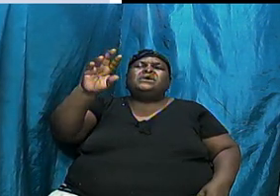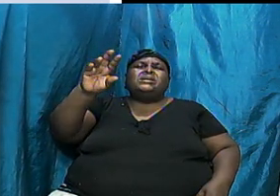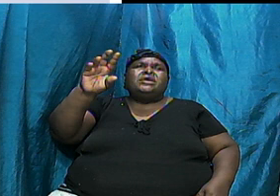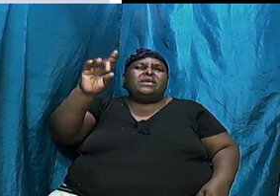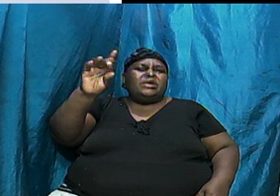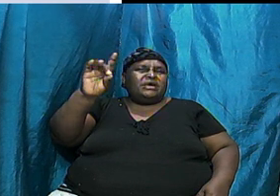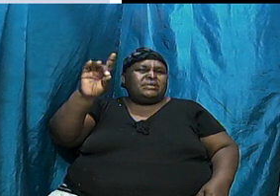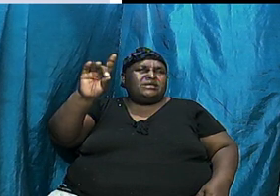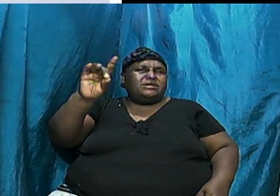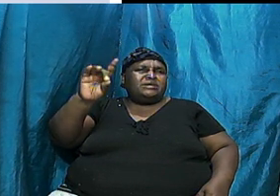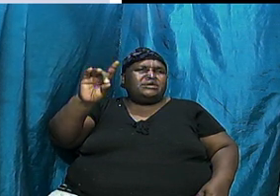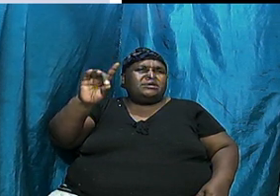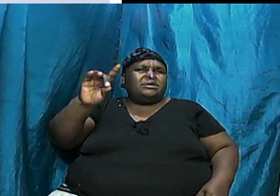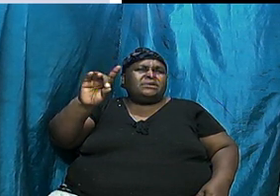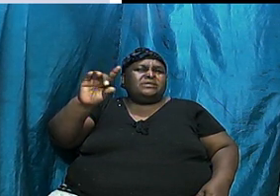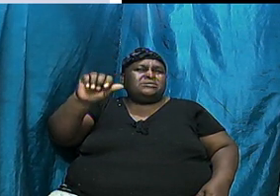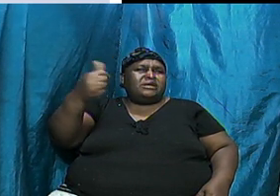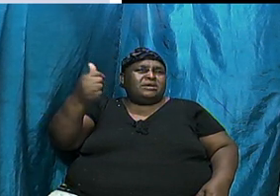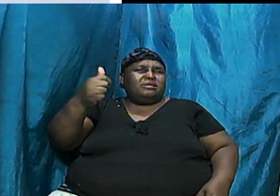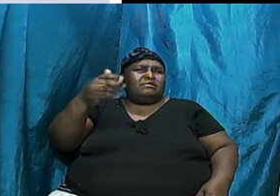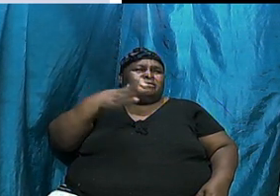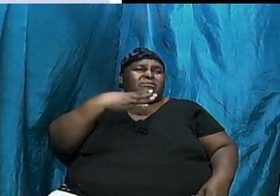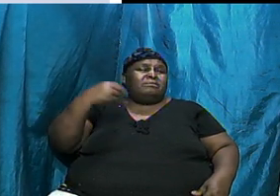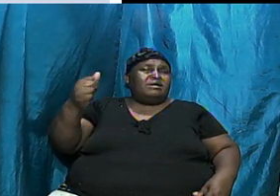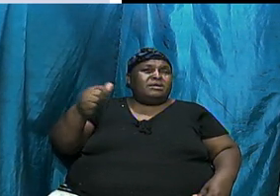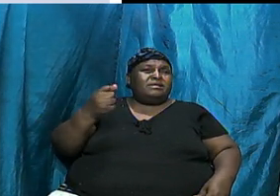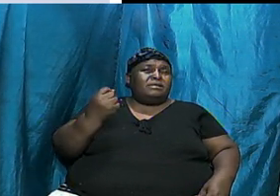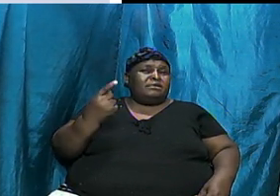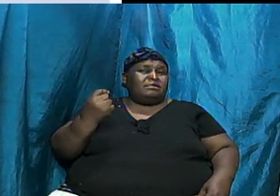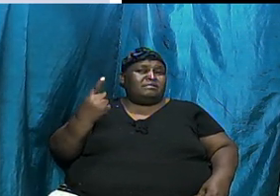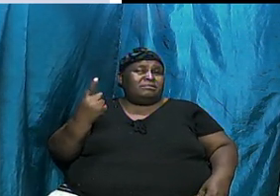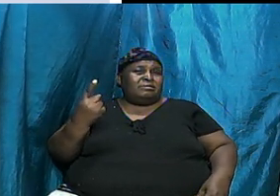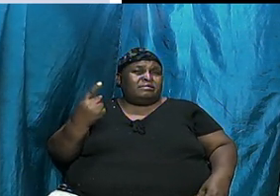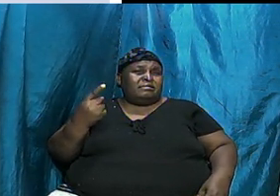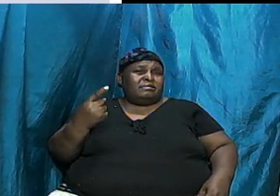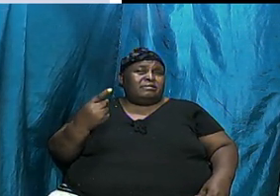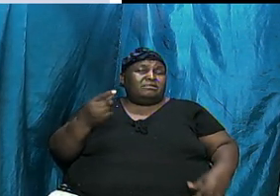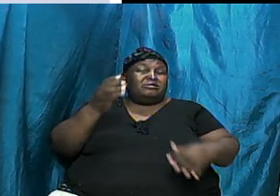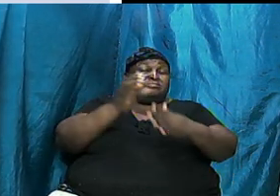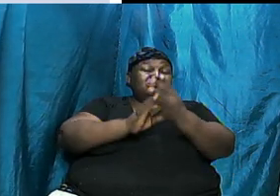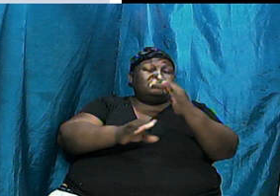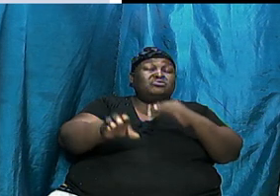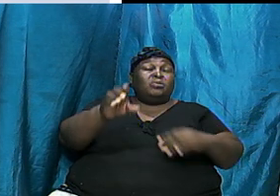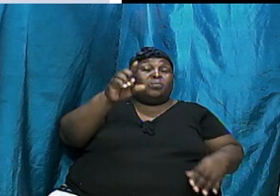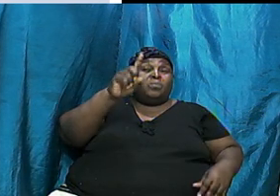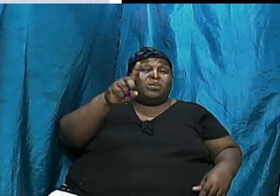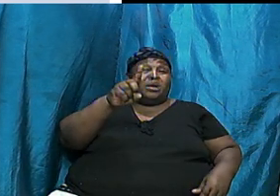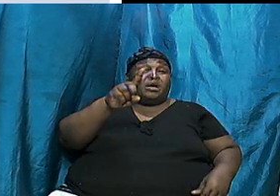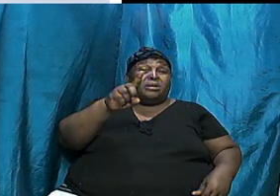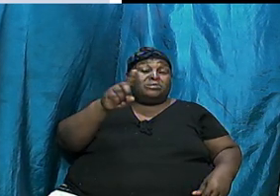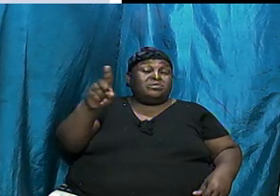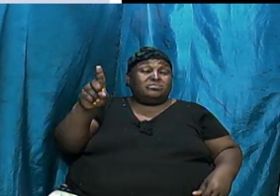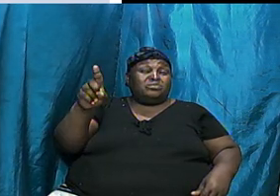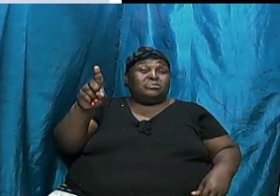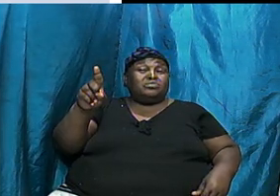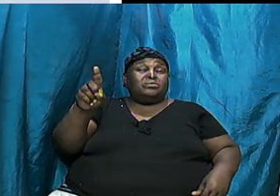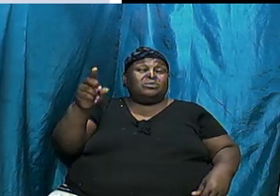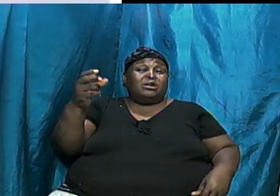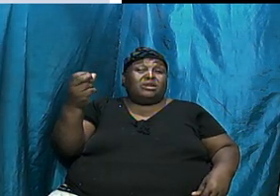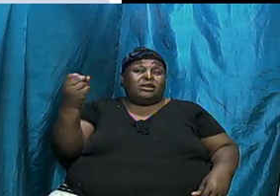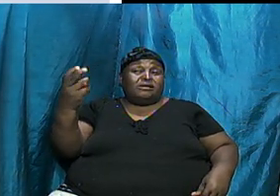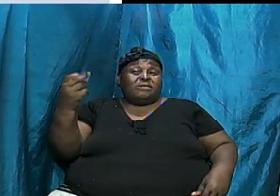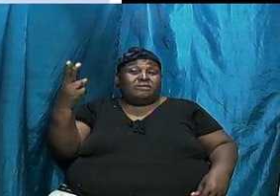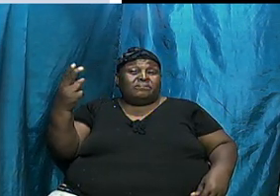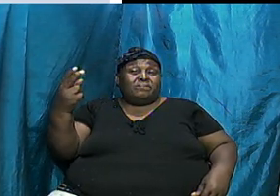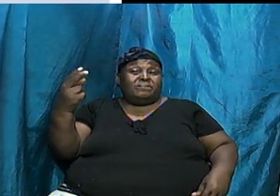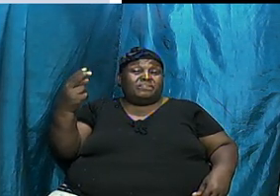nation of the then known world. So that from chapters 1 right down to chapter 11, it gives us a